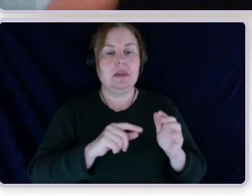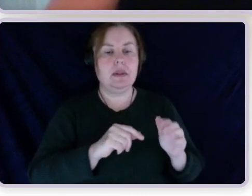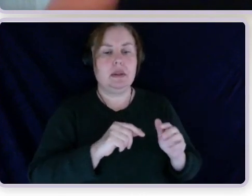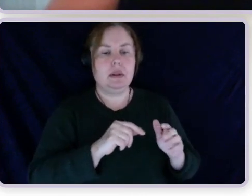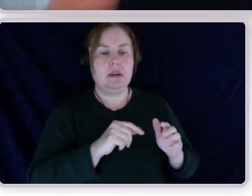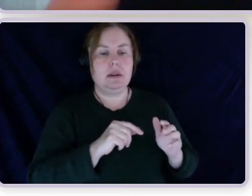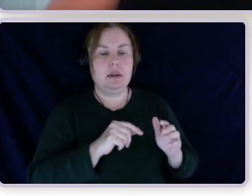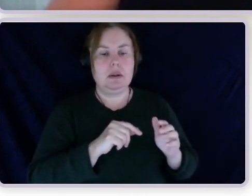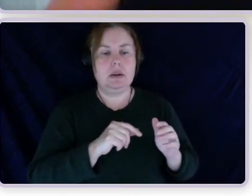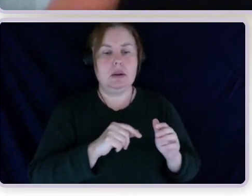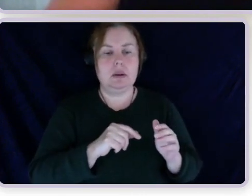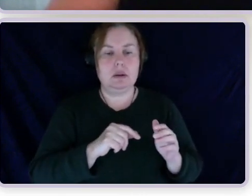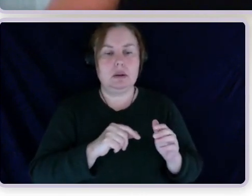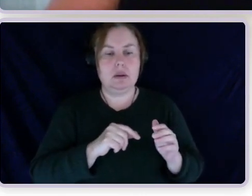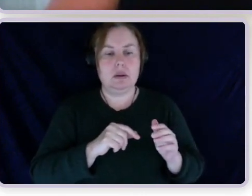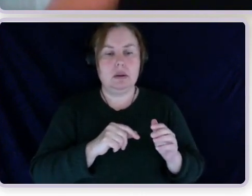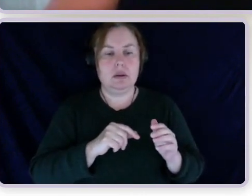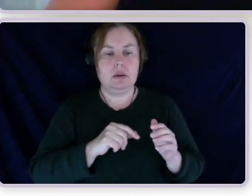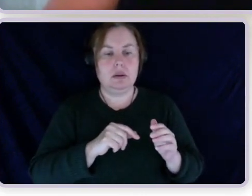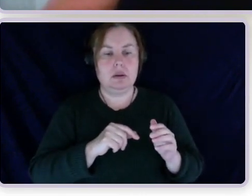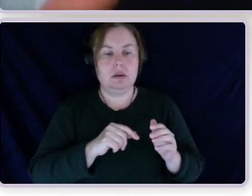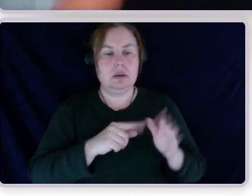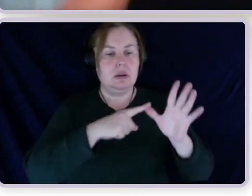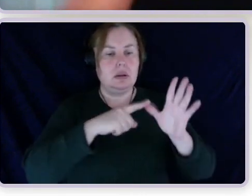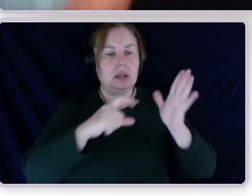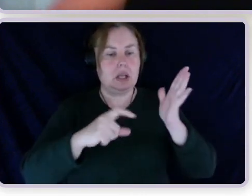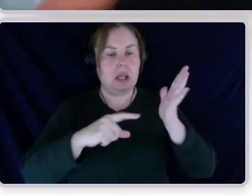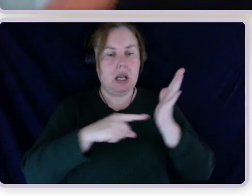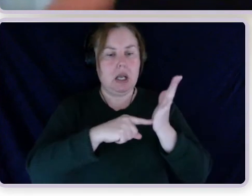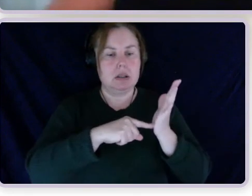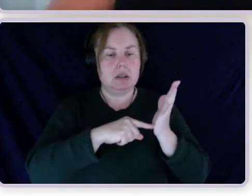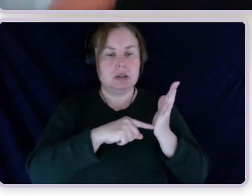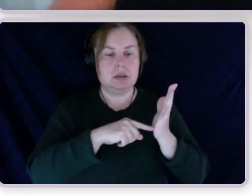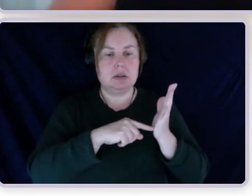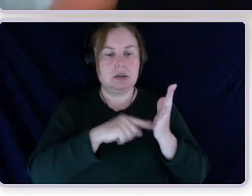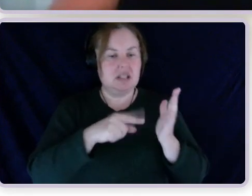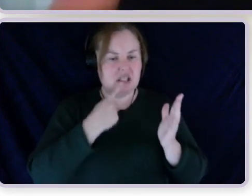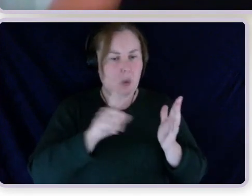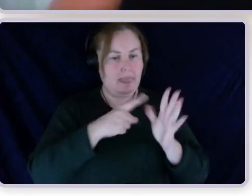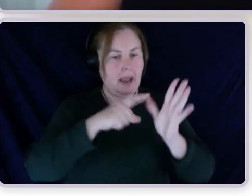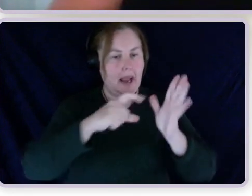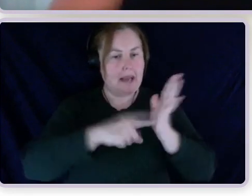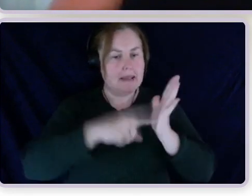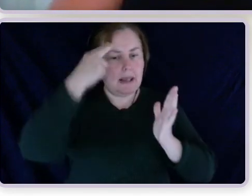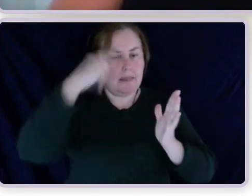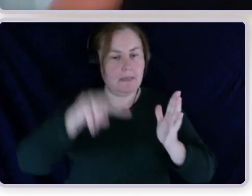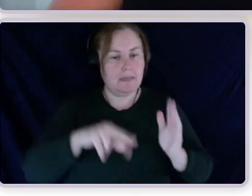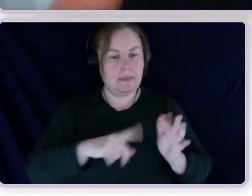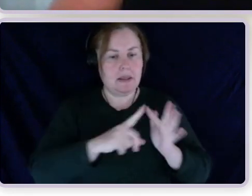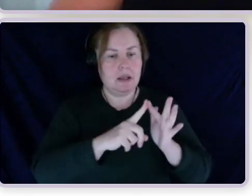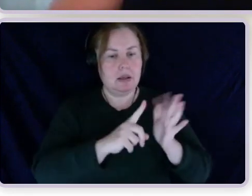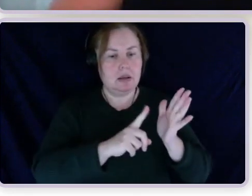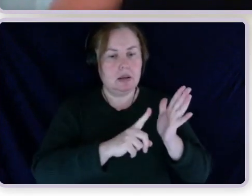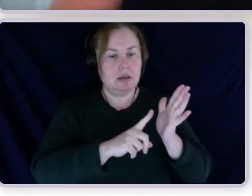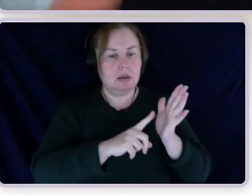I think there are many ways to change the Act to make the tables fairer. One thing that I should note, which I haven't